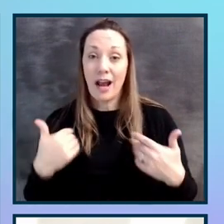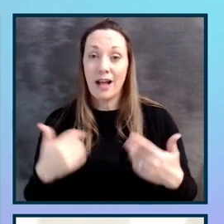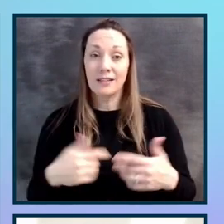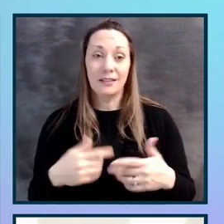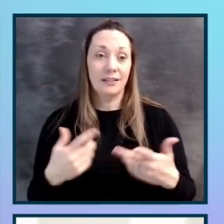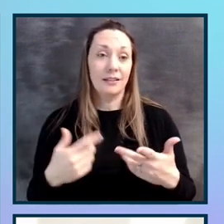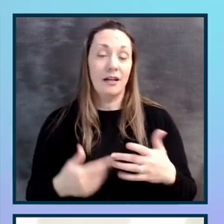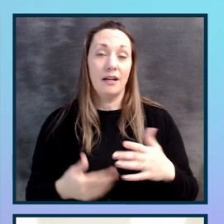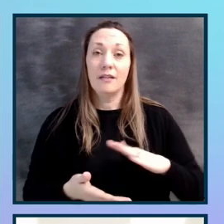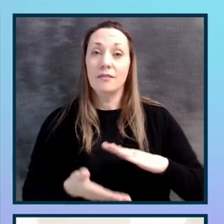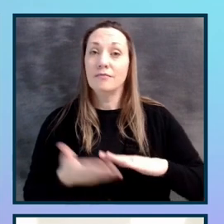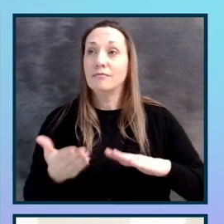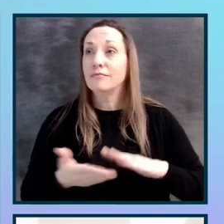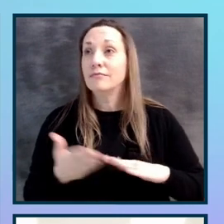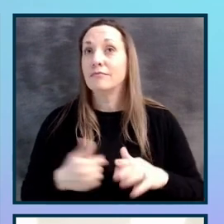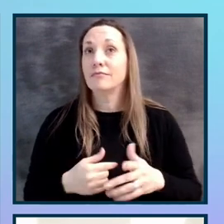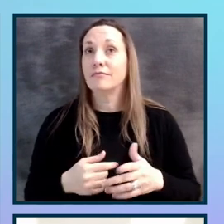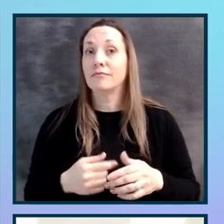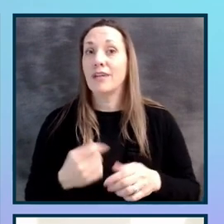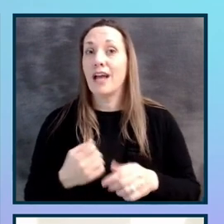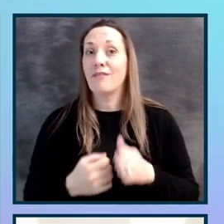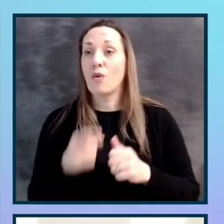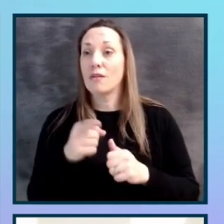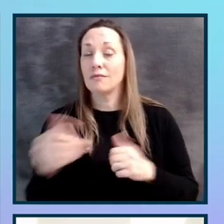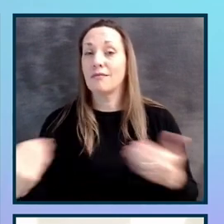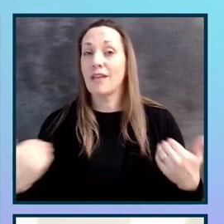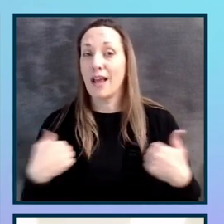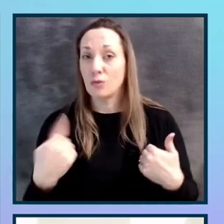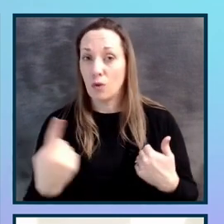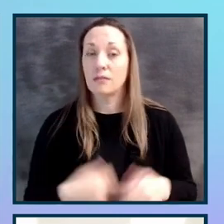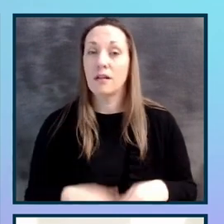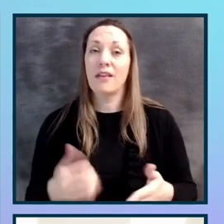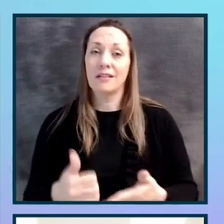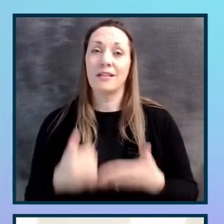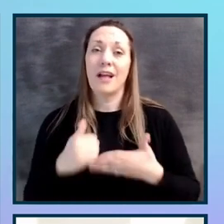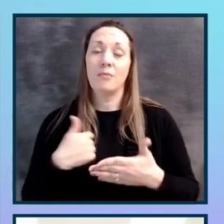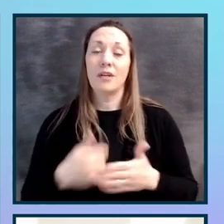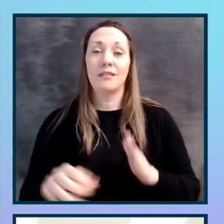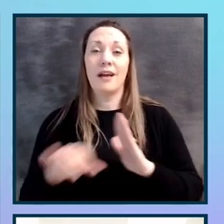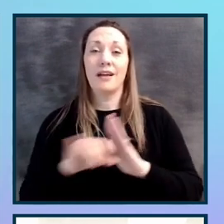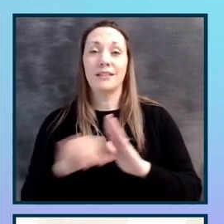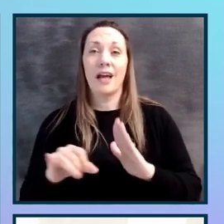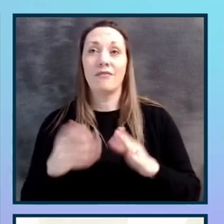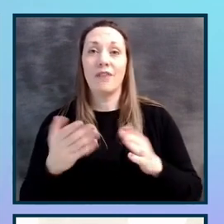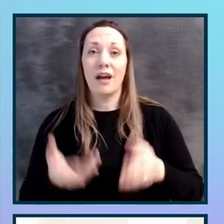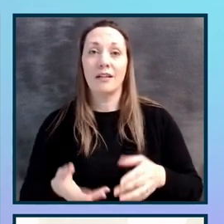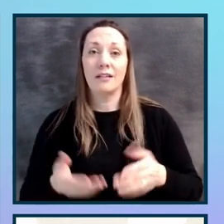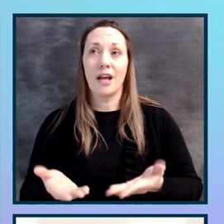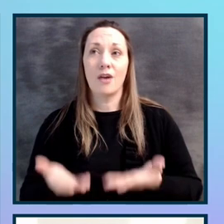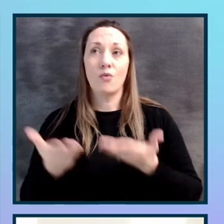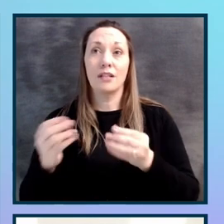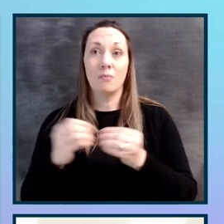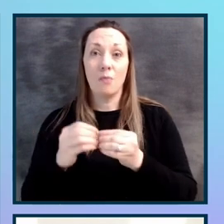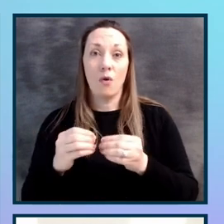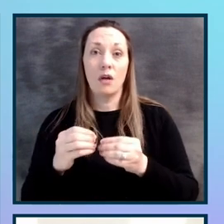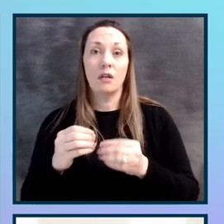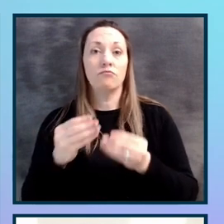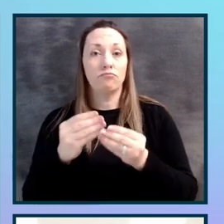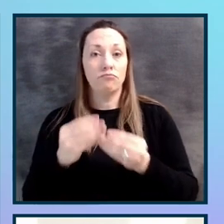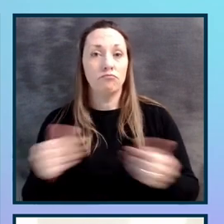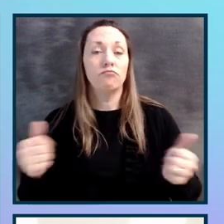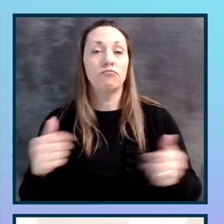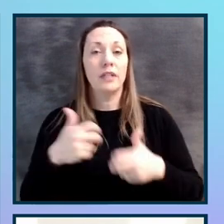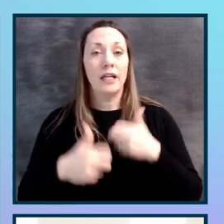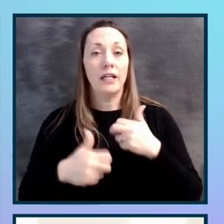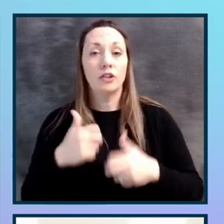everyone in our QE and mobile teams has one. And as I say, this has helped us identify and raise more issues automatically and validate that